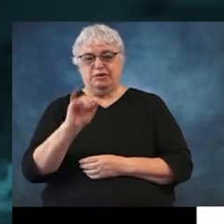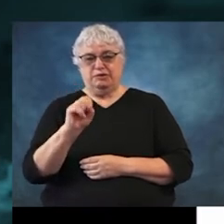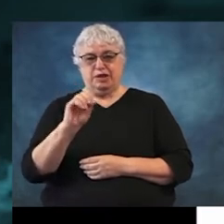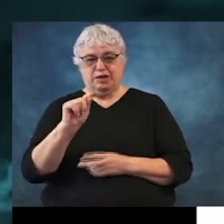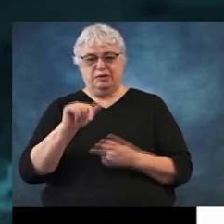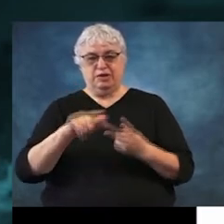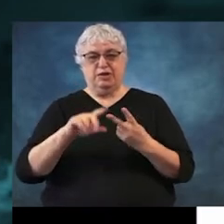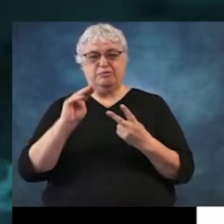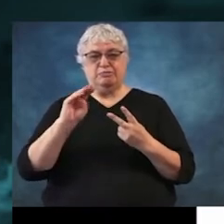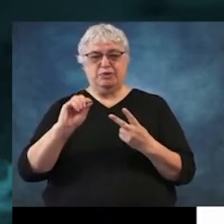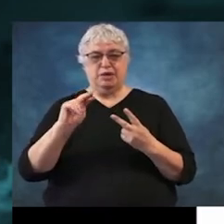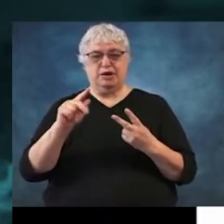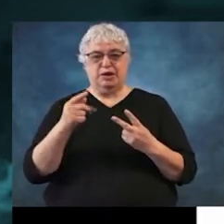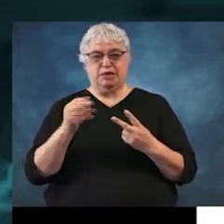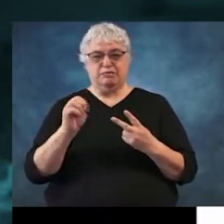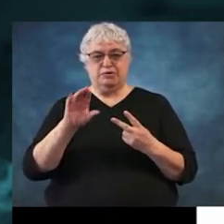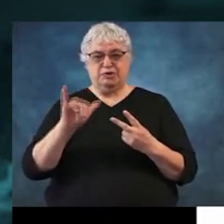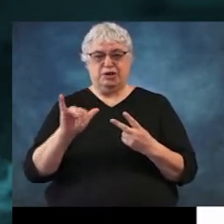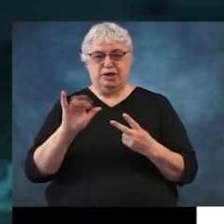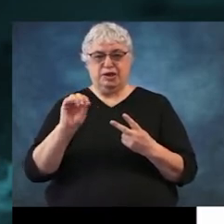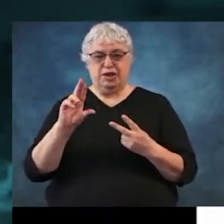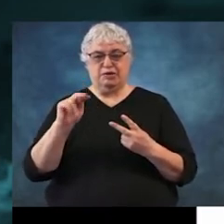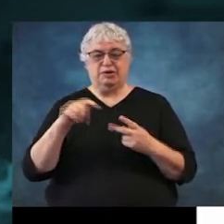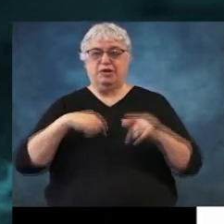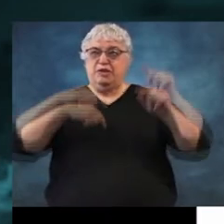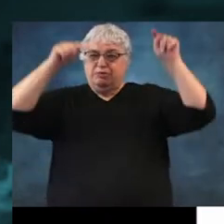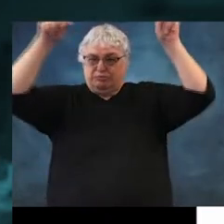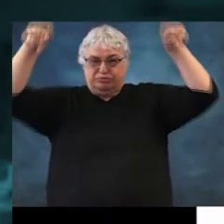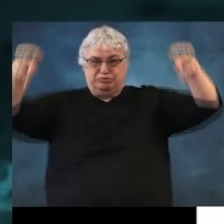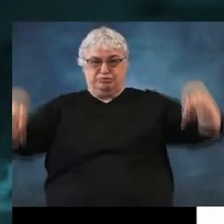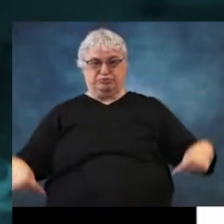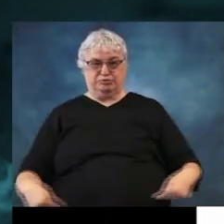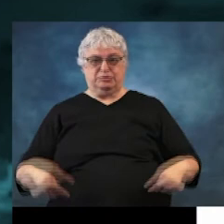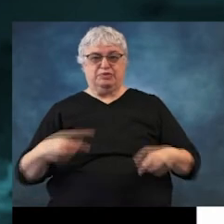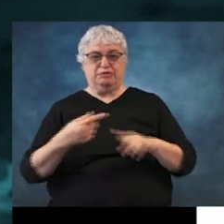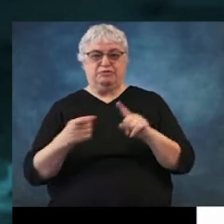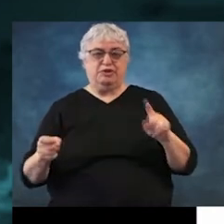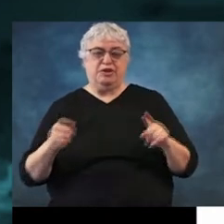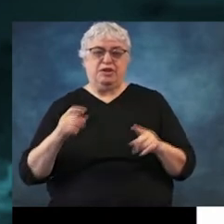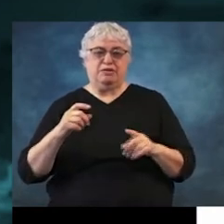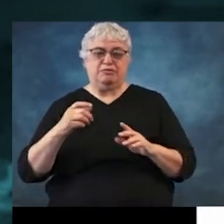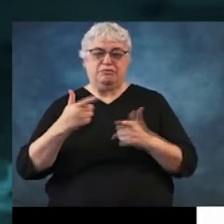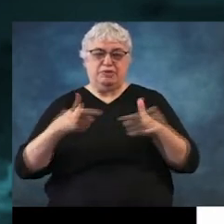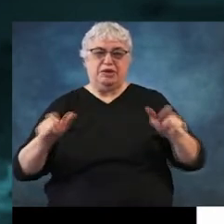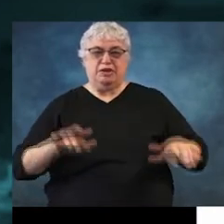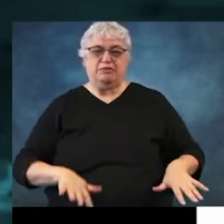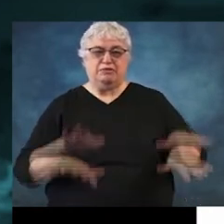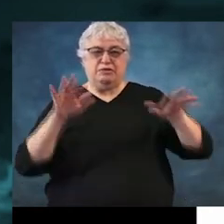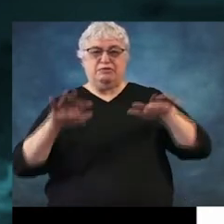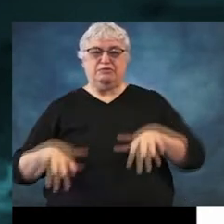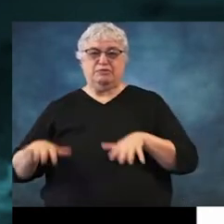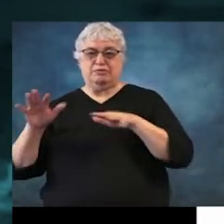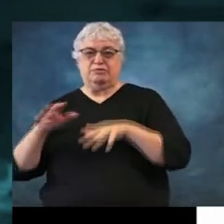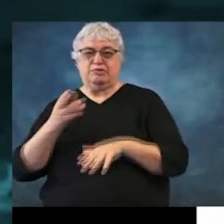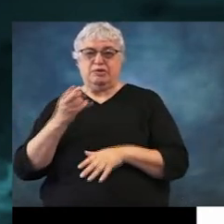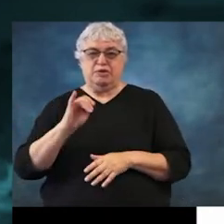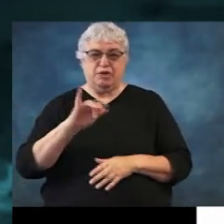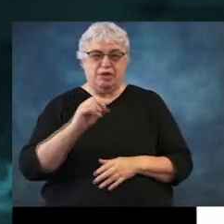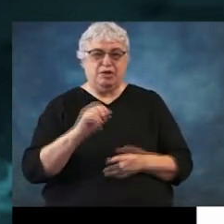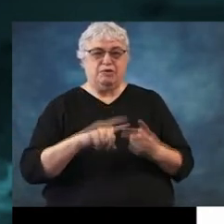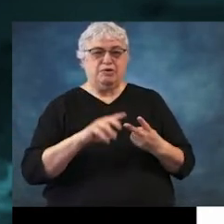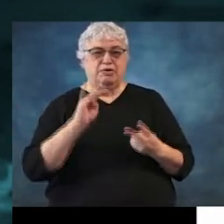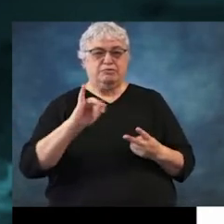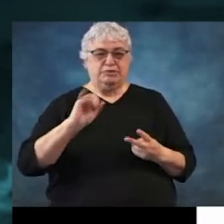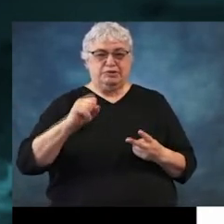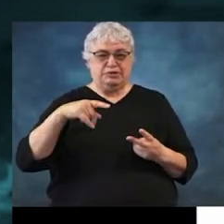and Montgomery County that we don't get water from other parts of the state like we just talked about. So we don't get big river floods here like you do on the Ohio or the